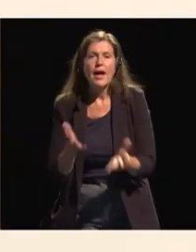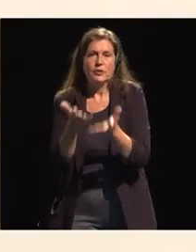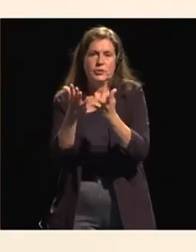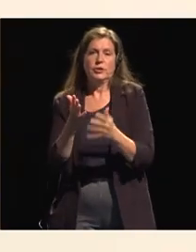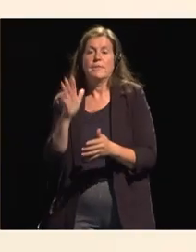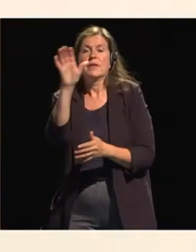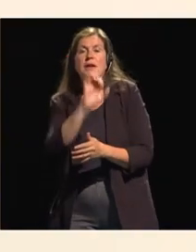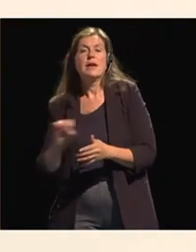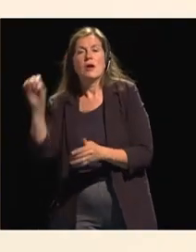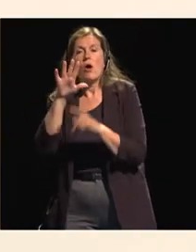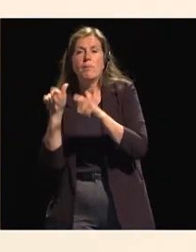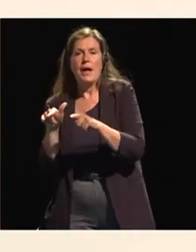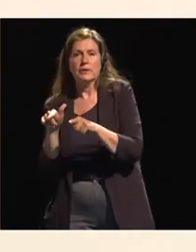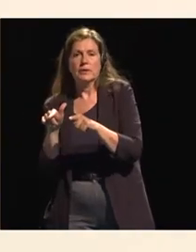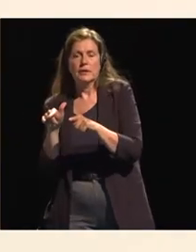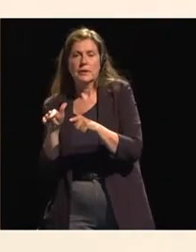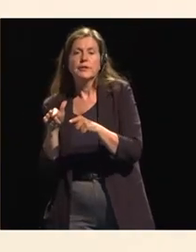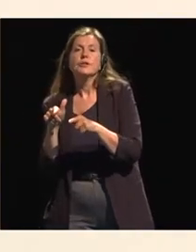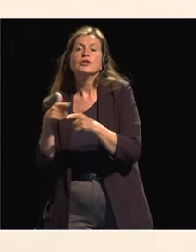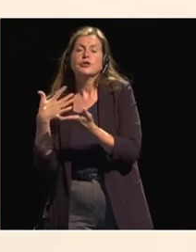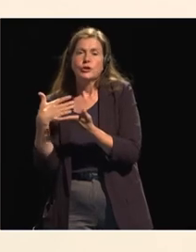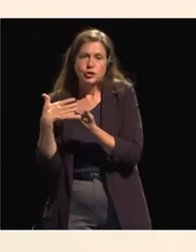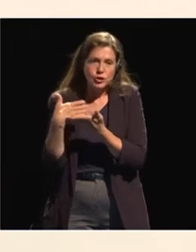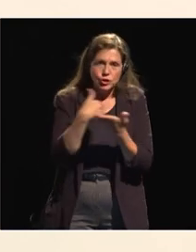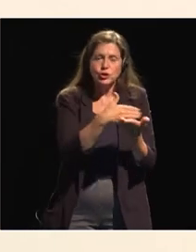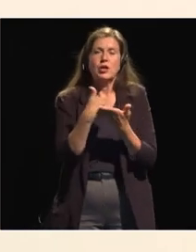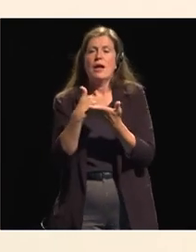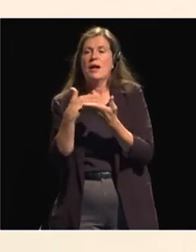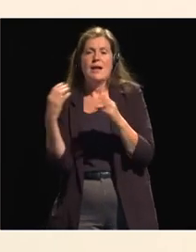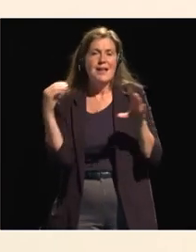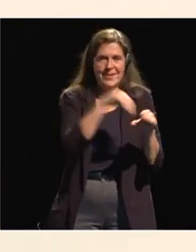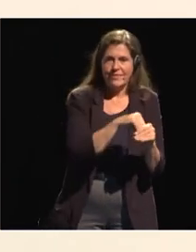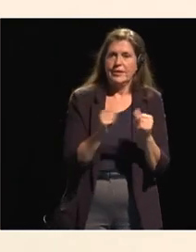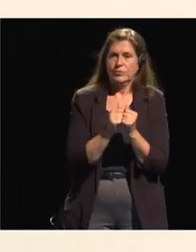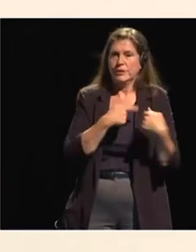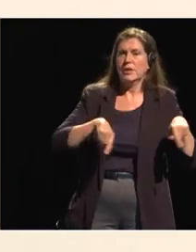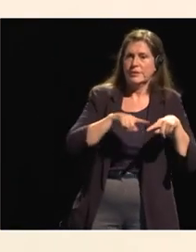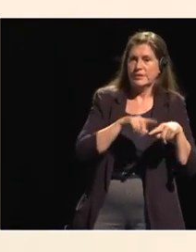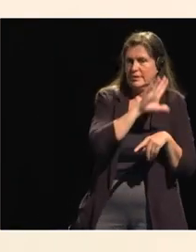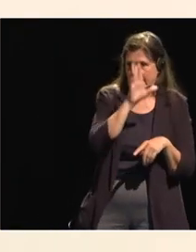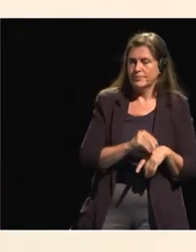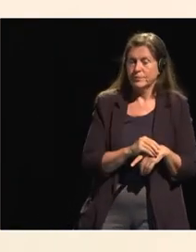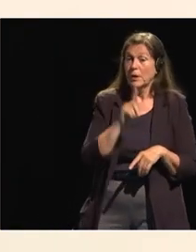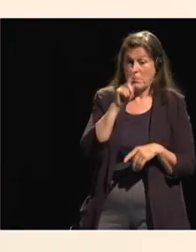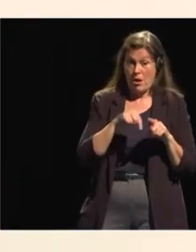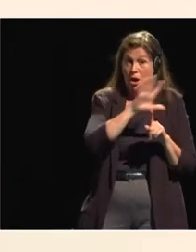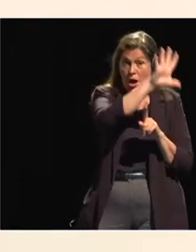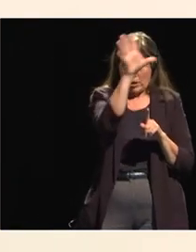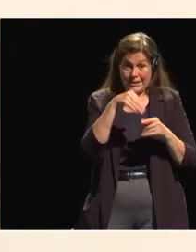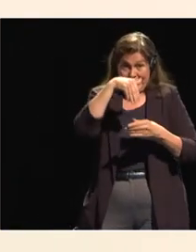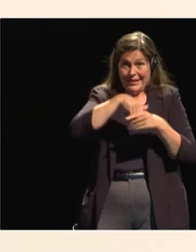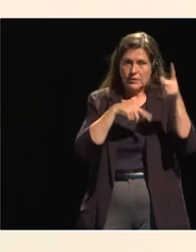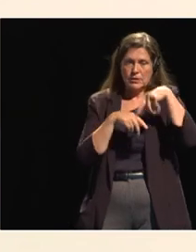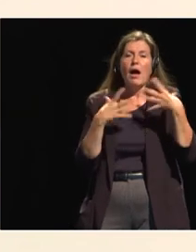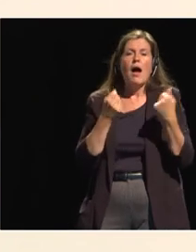european to share lesson with us and come and invest but we are also aware that at the continent we have a lot of constraints